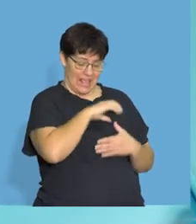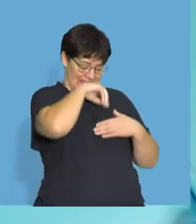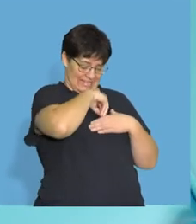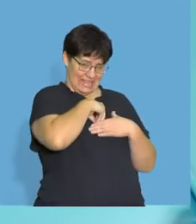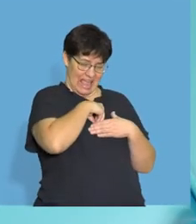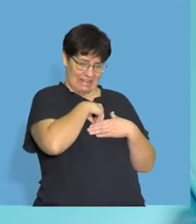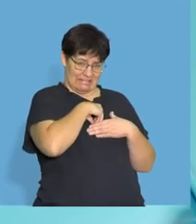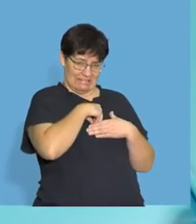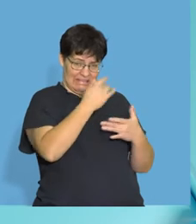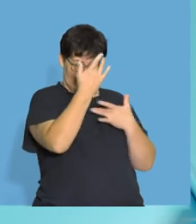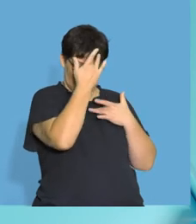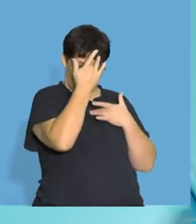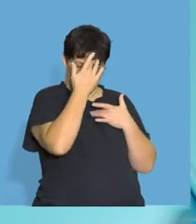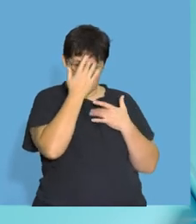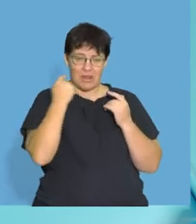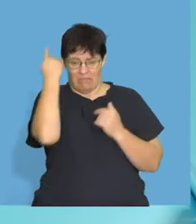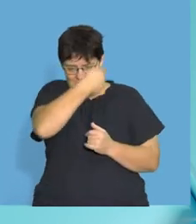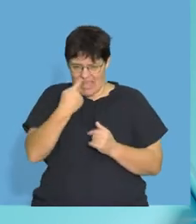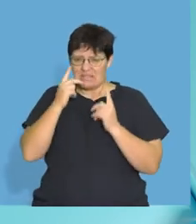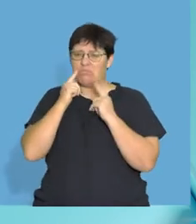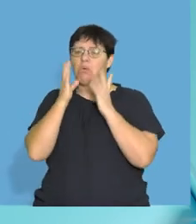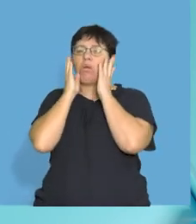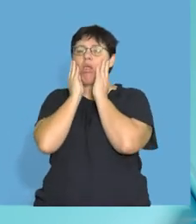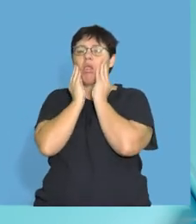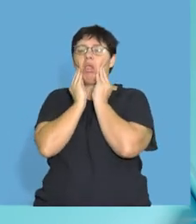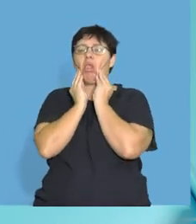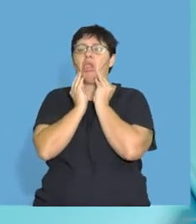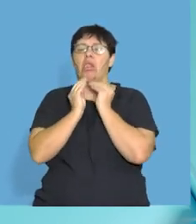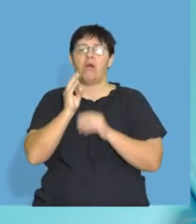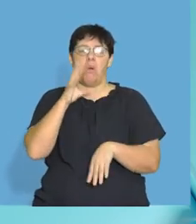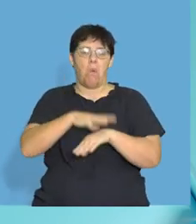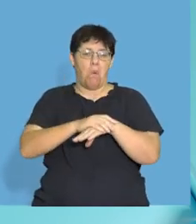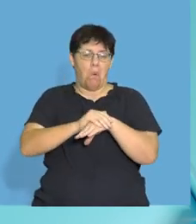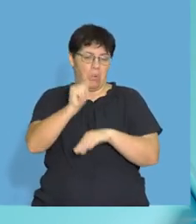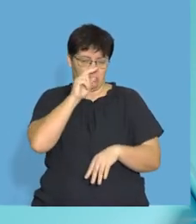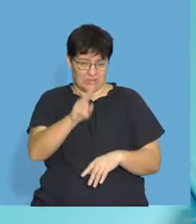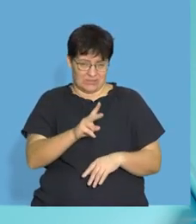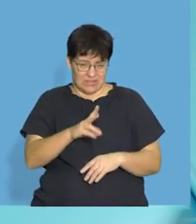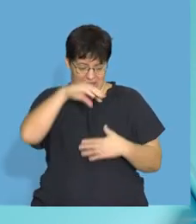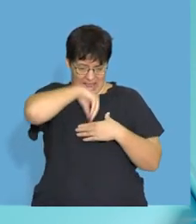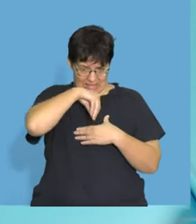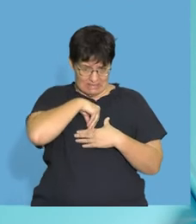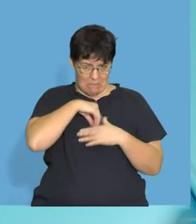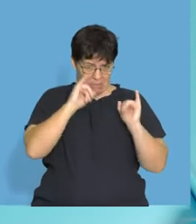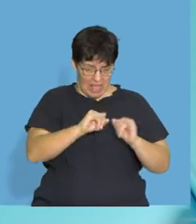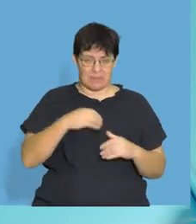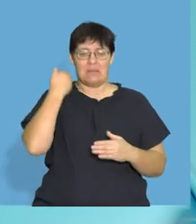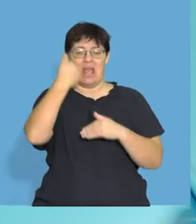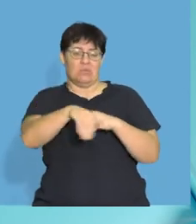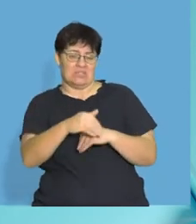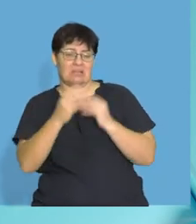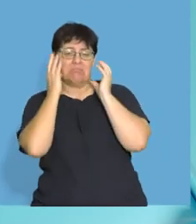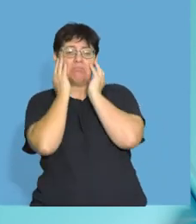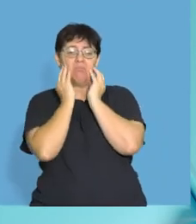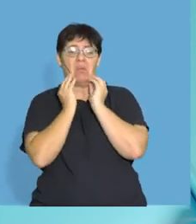healthy on the outside, you can look a lot older and unhealthy, all right? So inside, not so good. Also